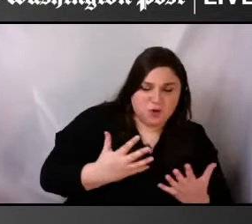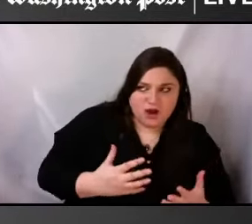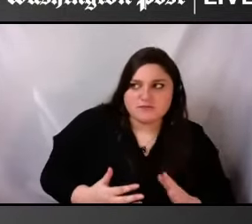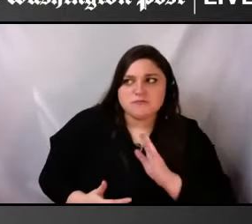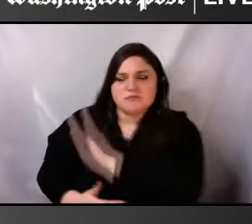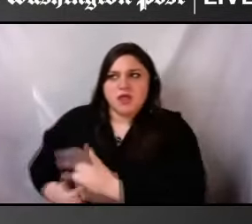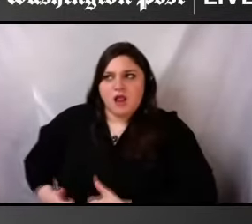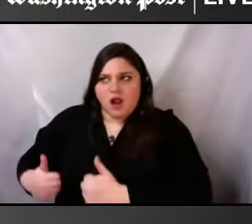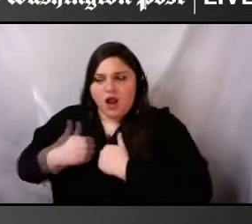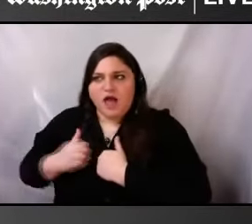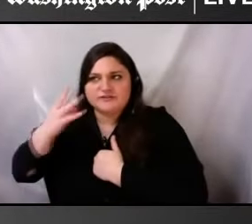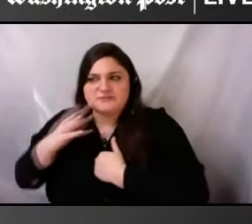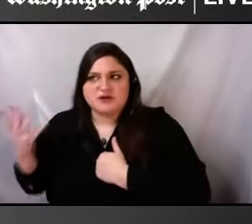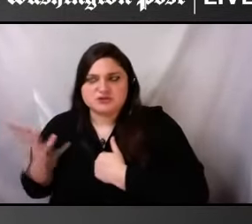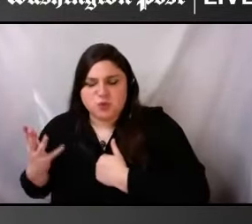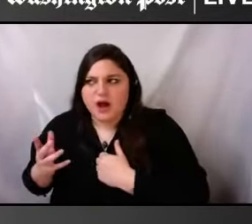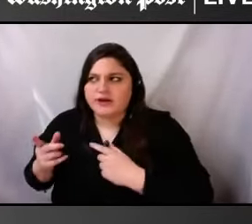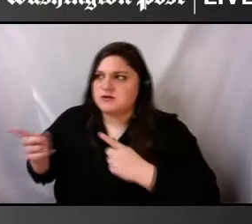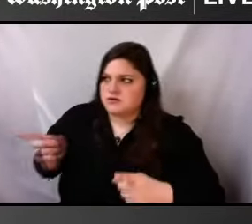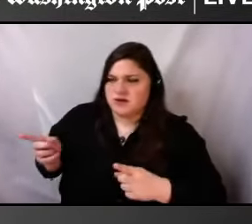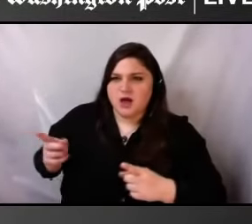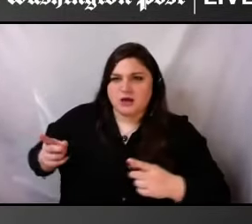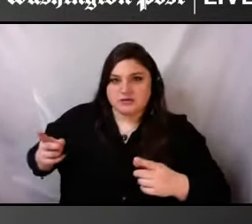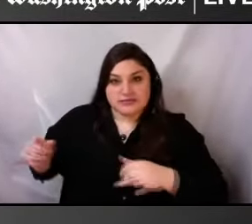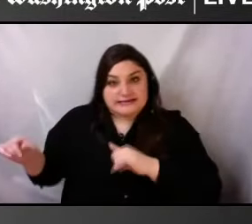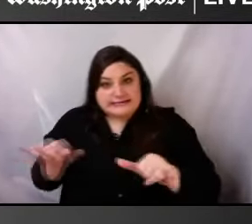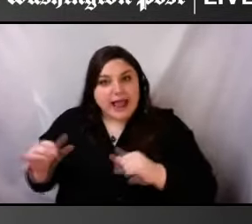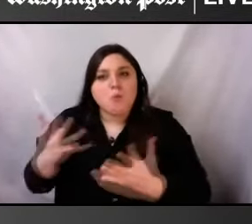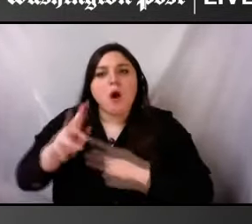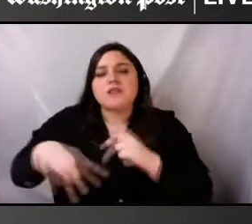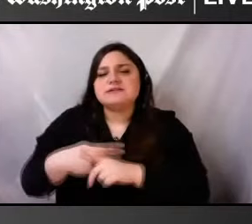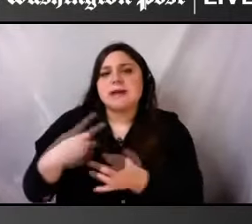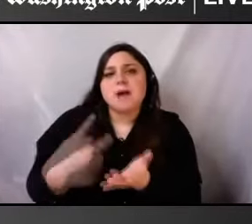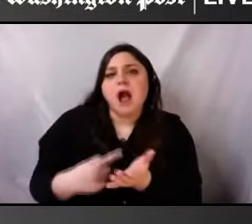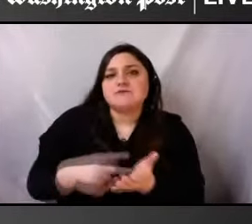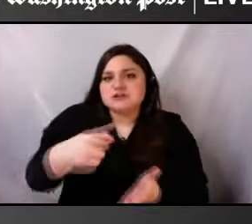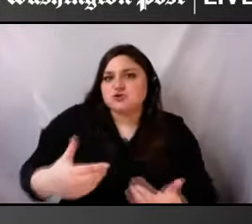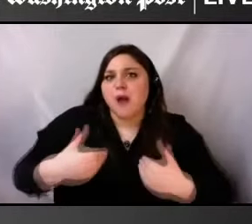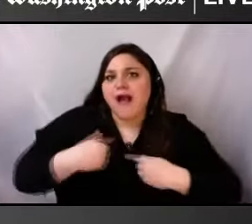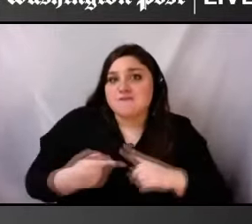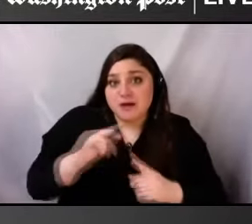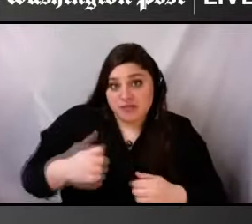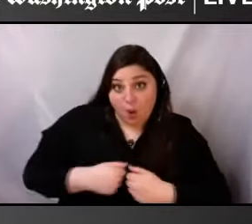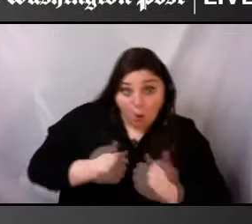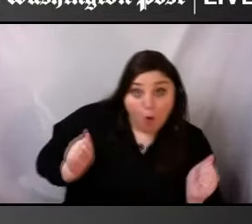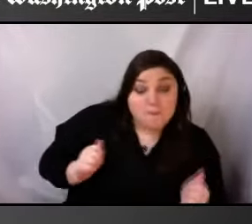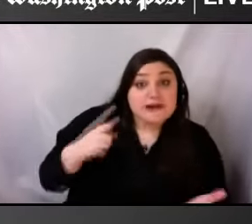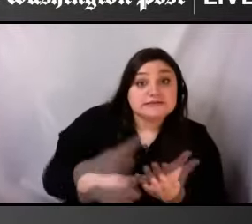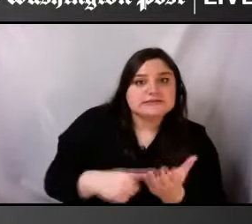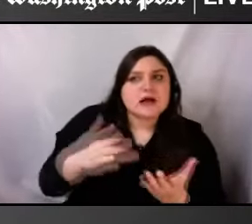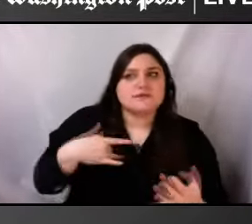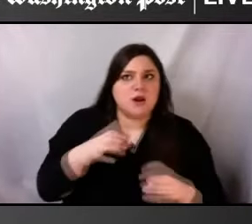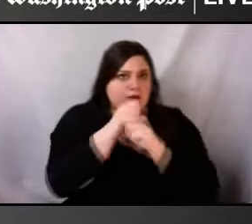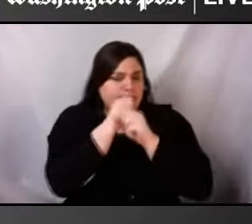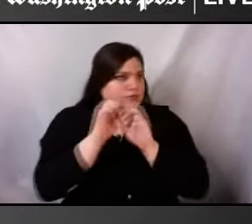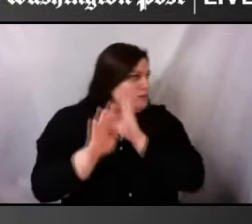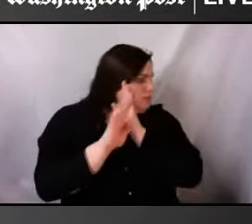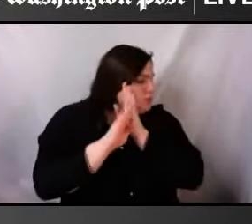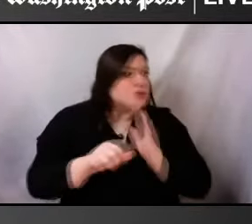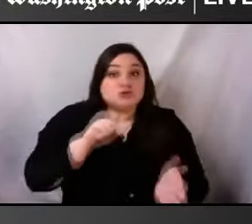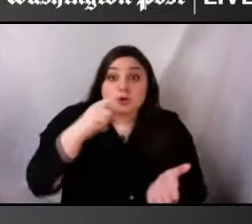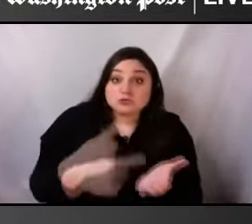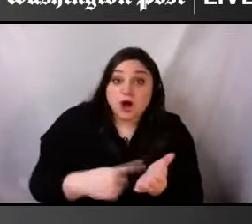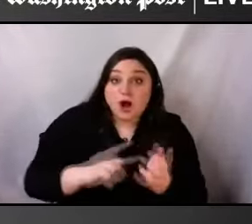around disability are concerned? And what can we do to ensure that, in a, as we're having